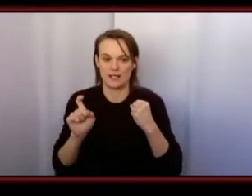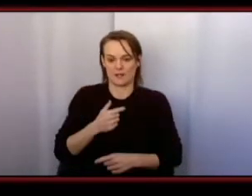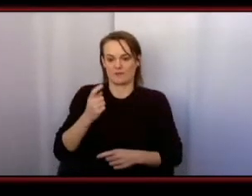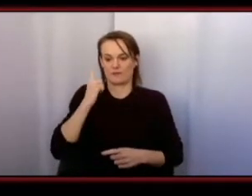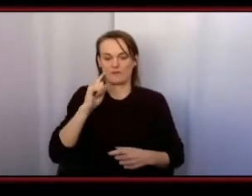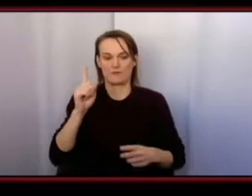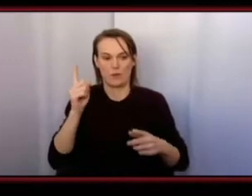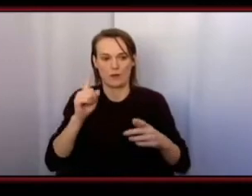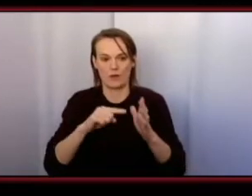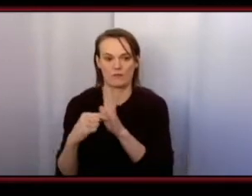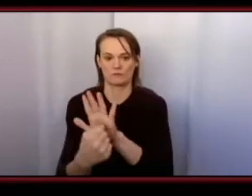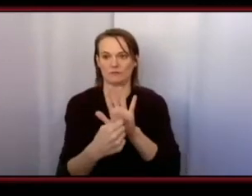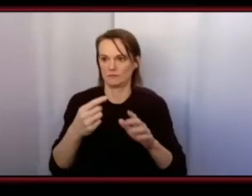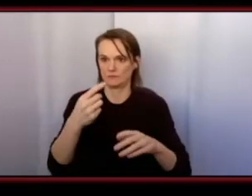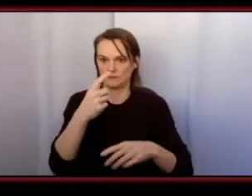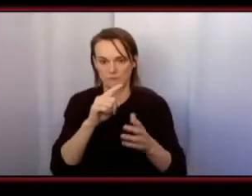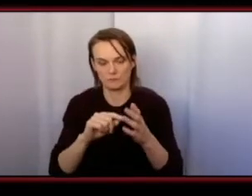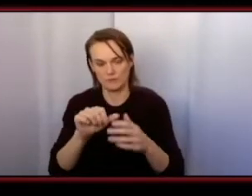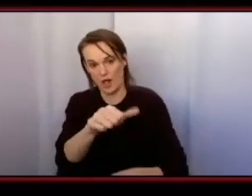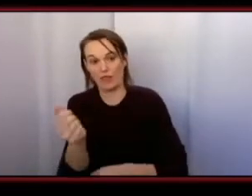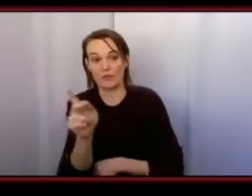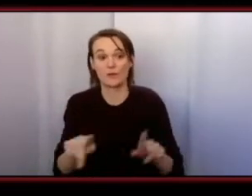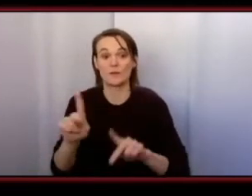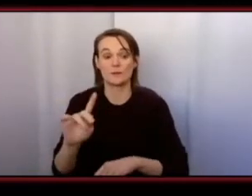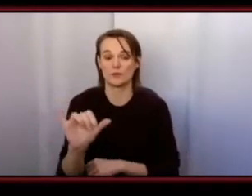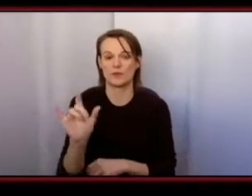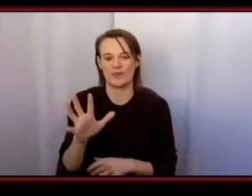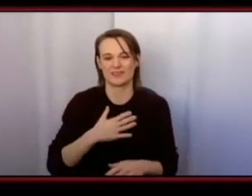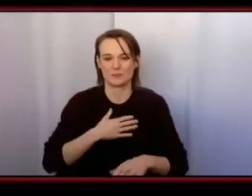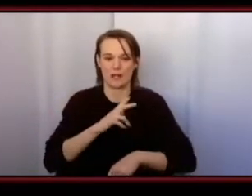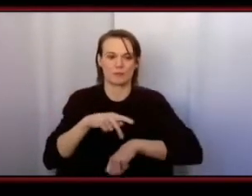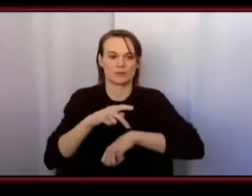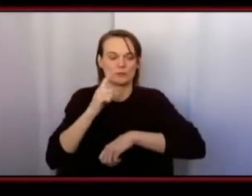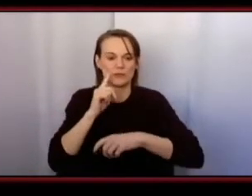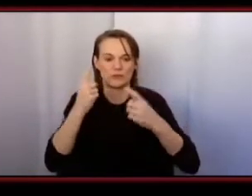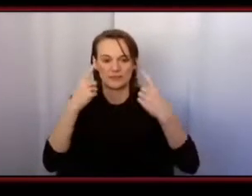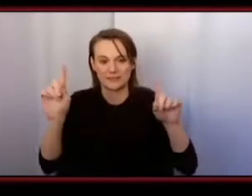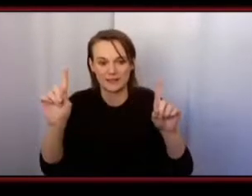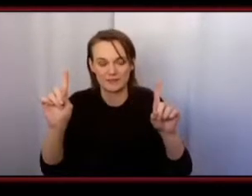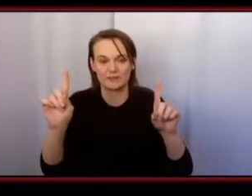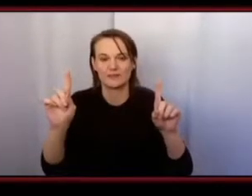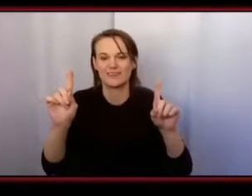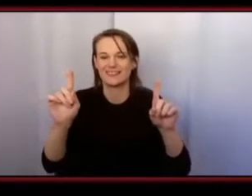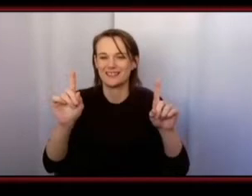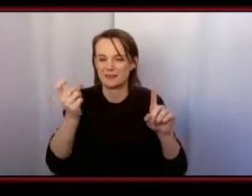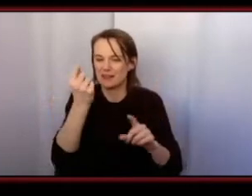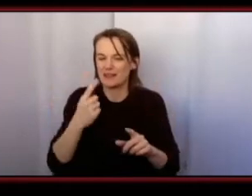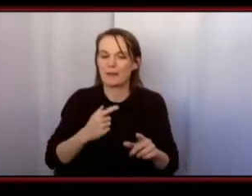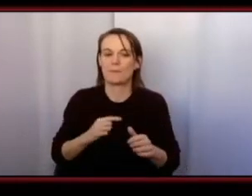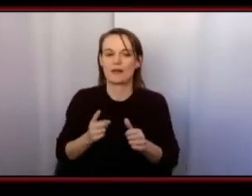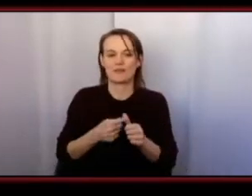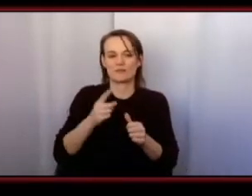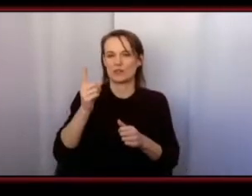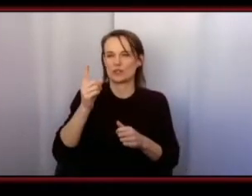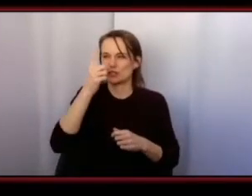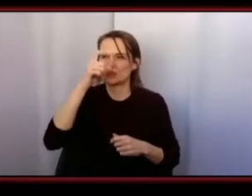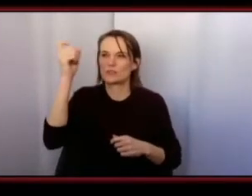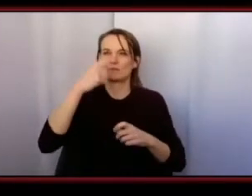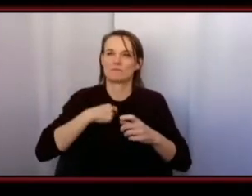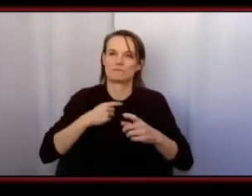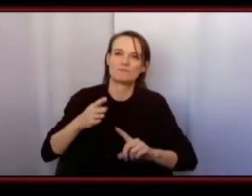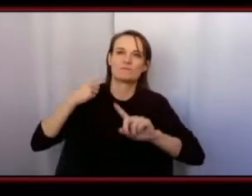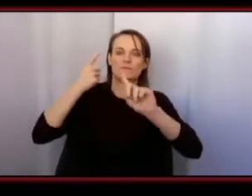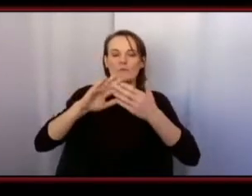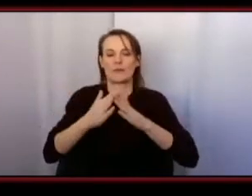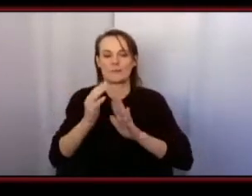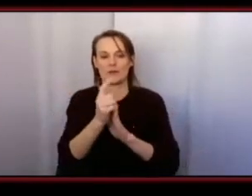brand has to do with principles for success and if it wasn't for me pursuing my initial dream of being a lawyer i wouldn't have stumbled upon this new